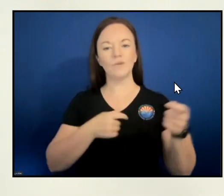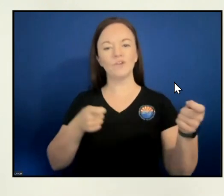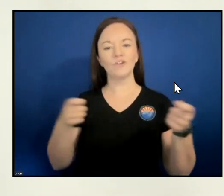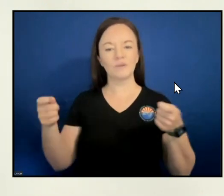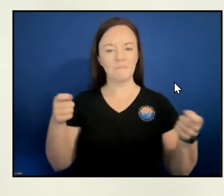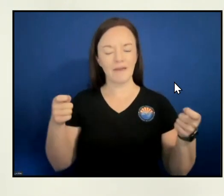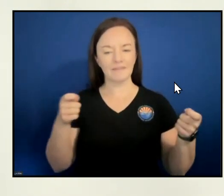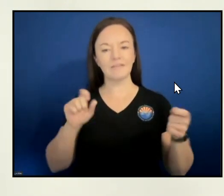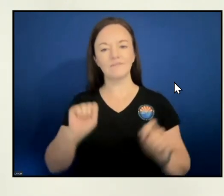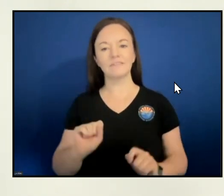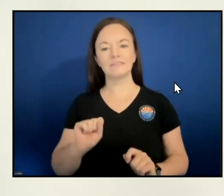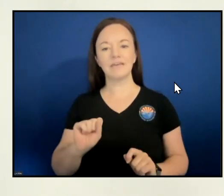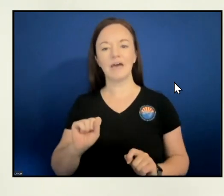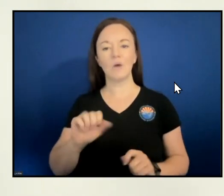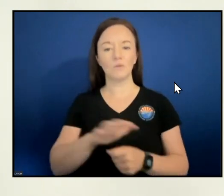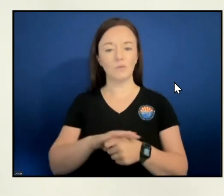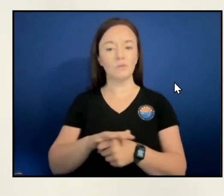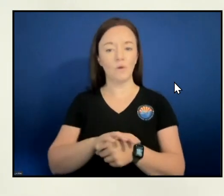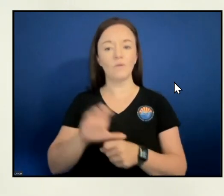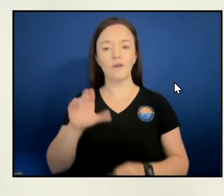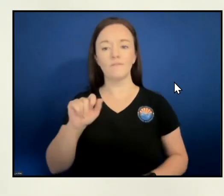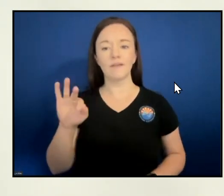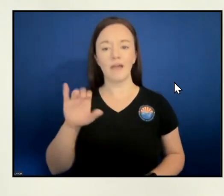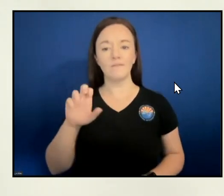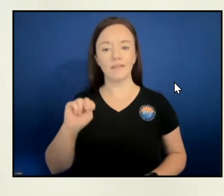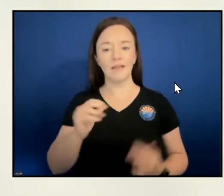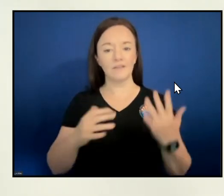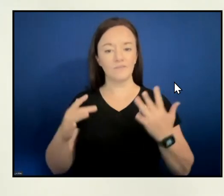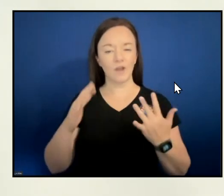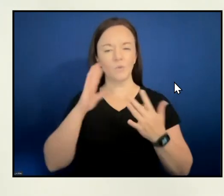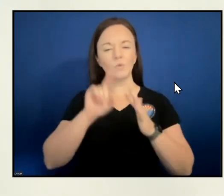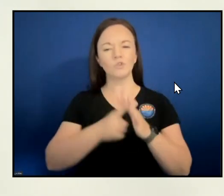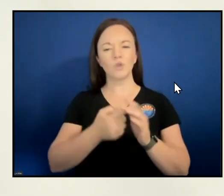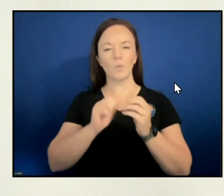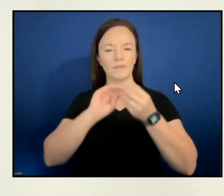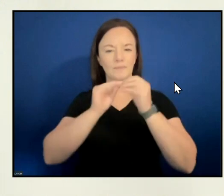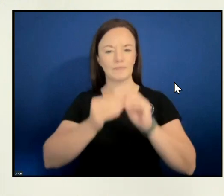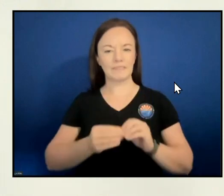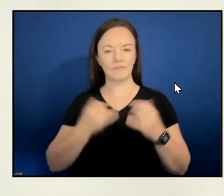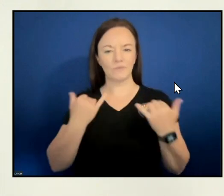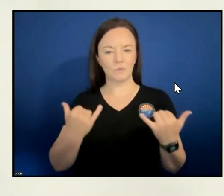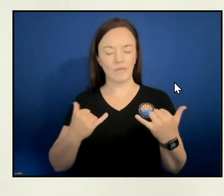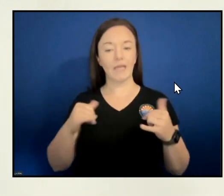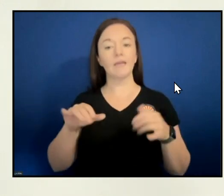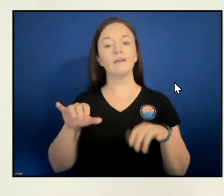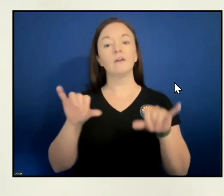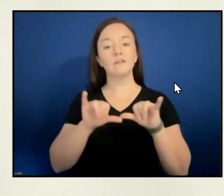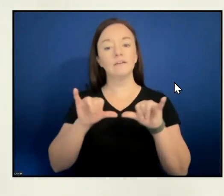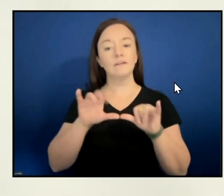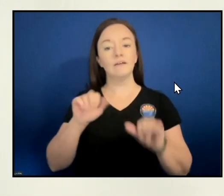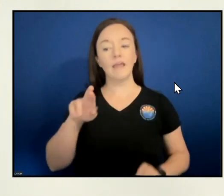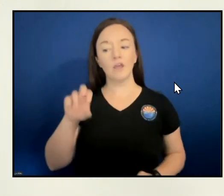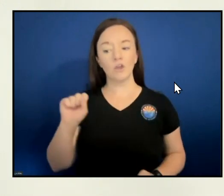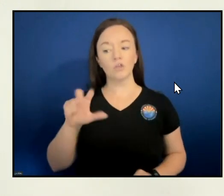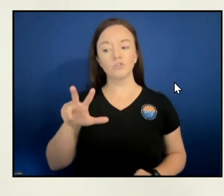Canyon Fire. We'll start off with a few statistics for today. Our current acreage is 340